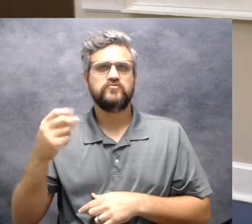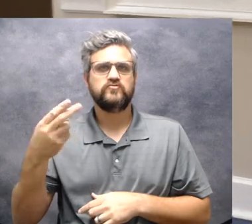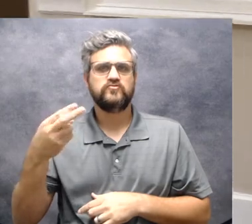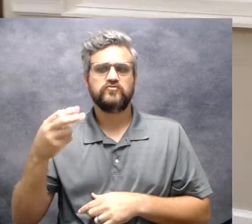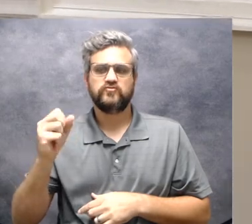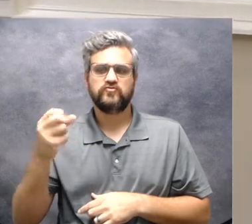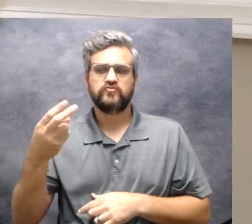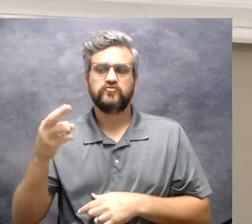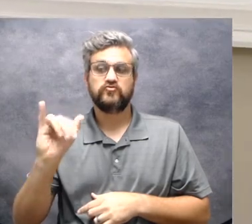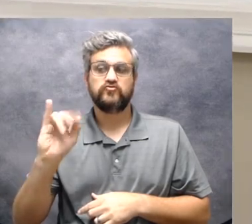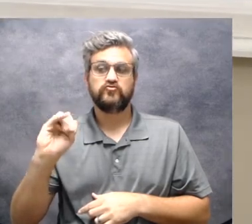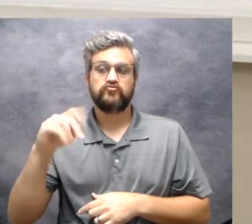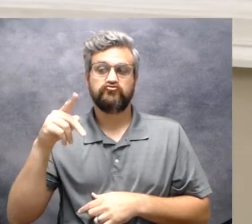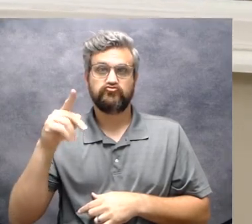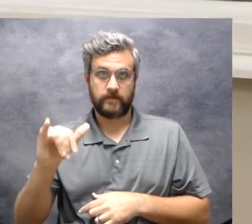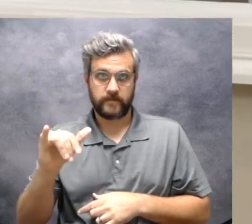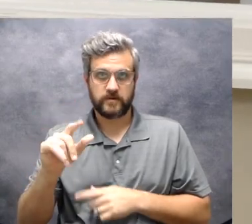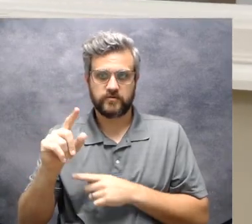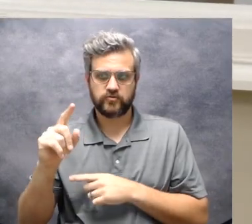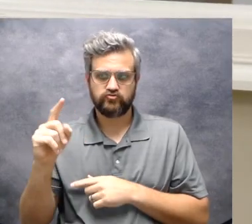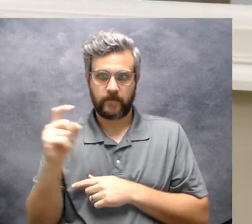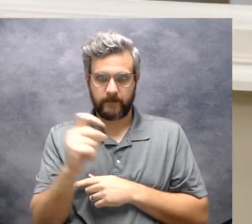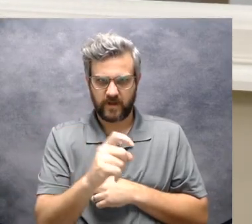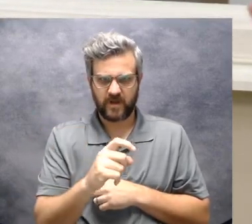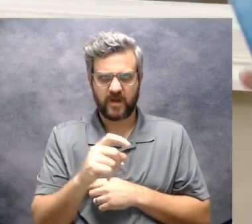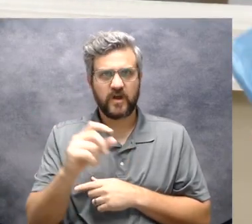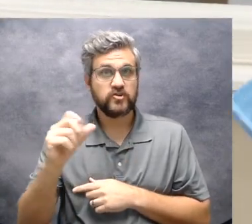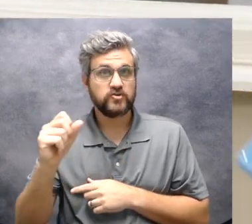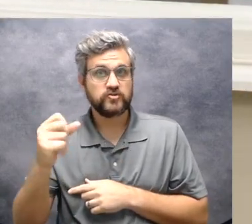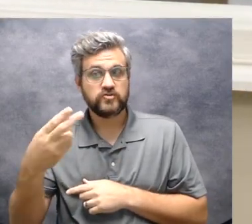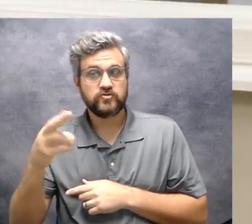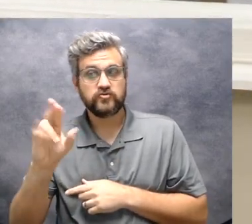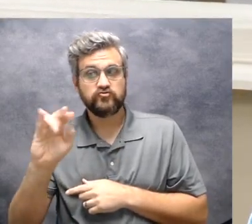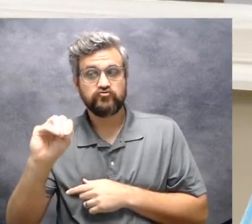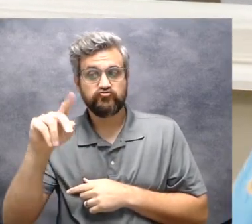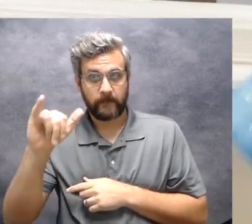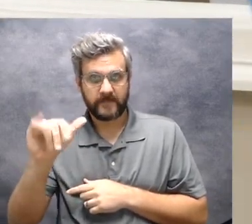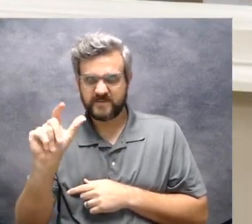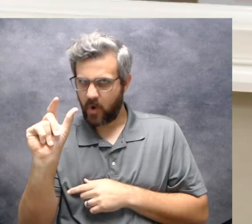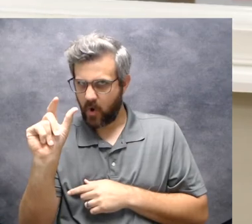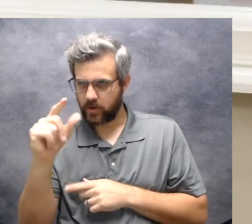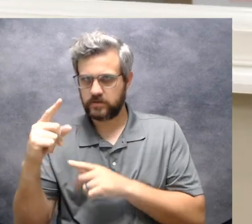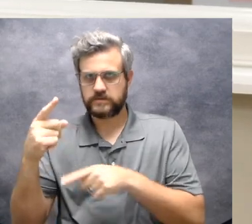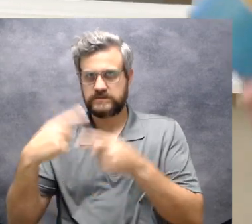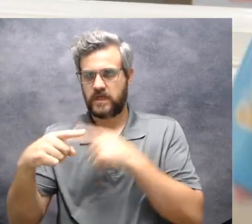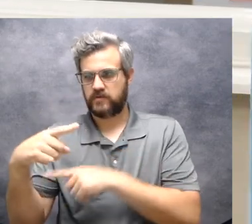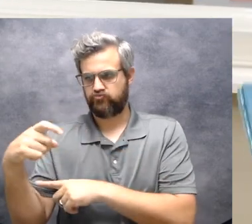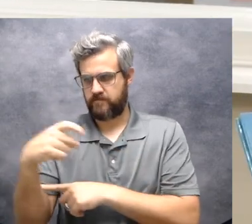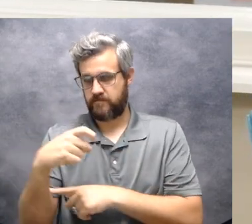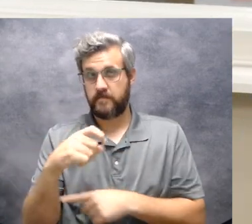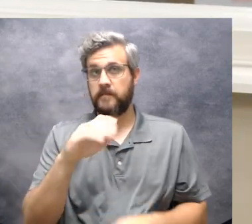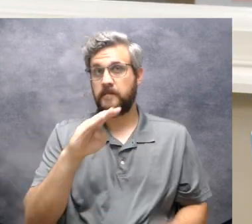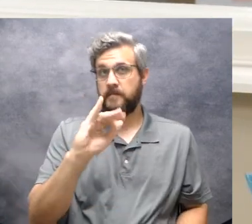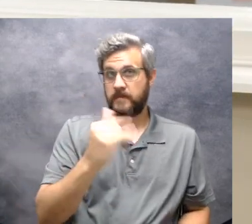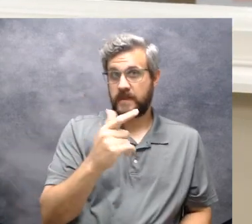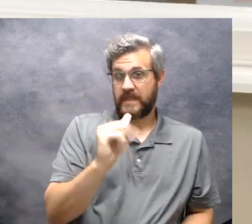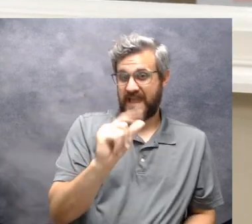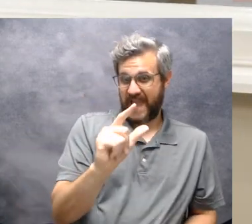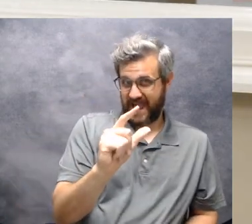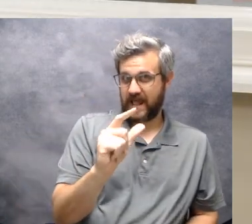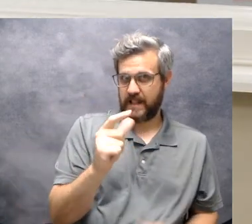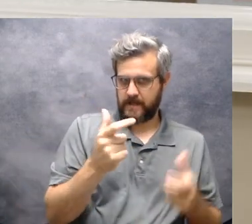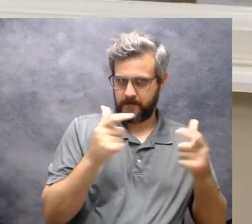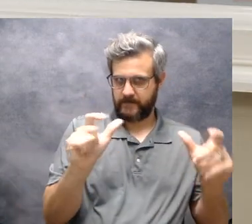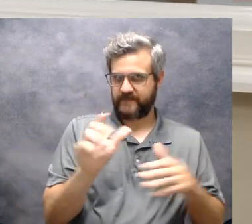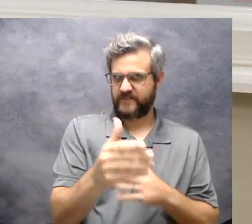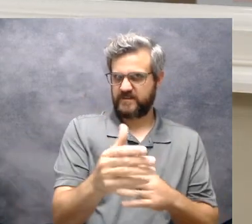Now, Shrimpy's a little small fish. Big Al's a big fish. His name